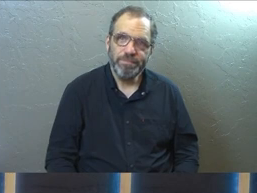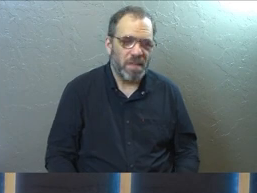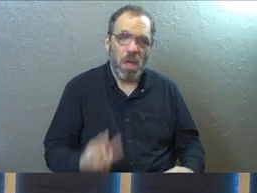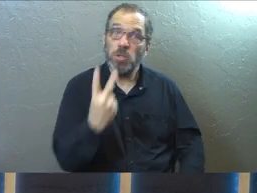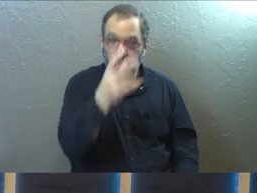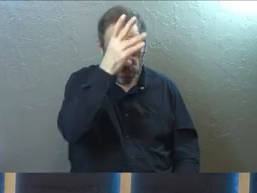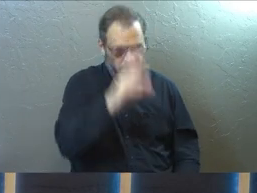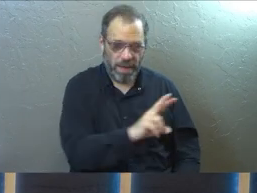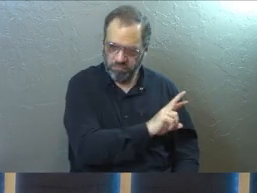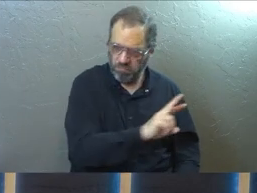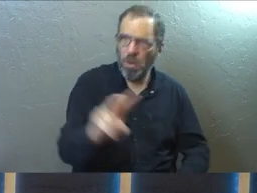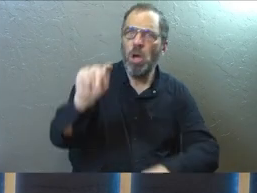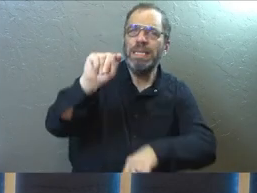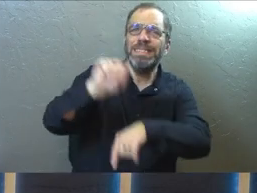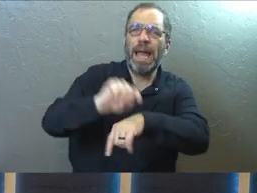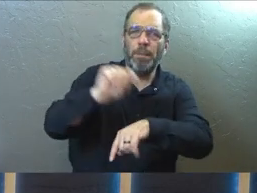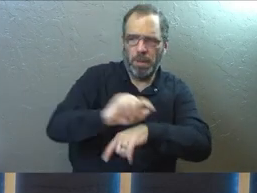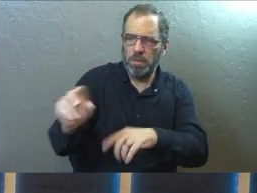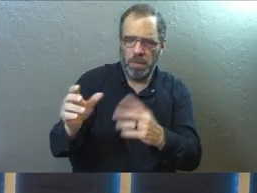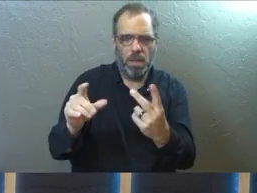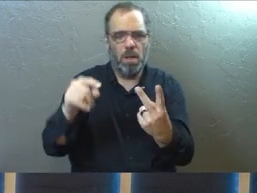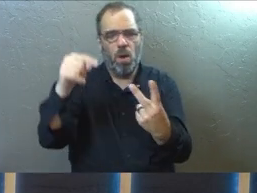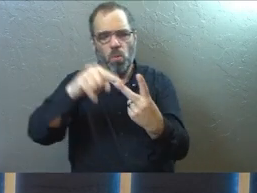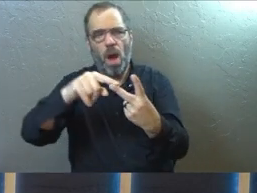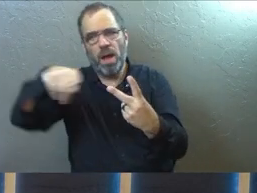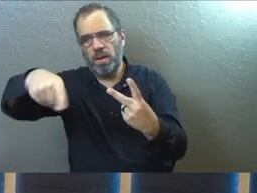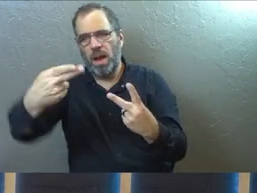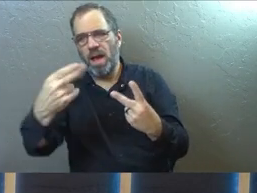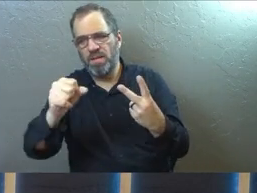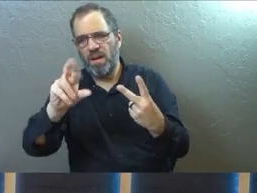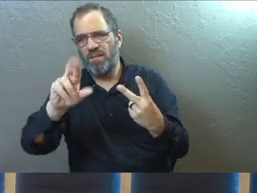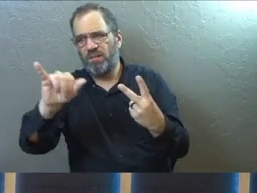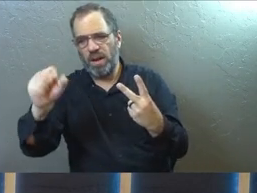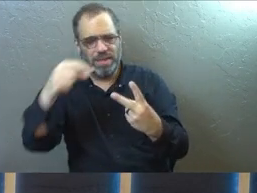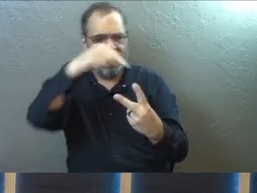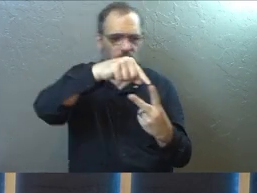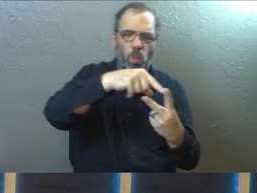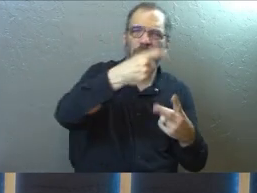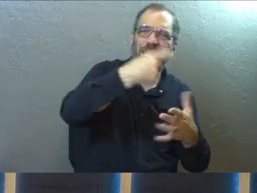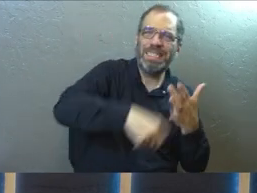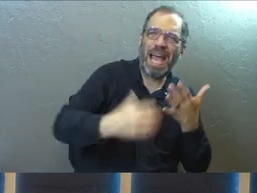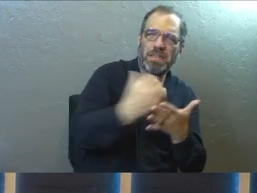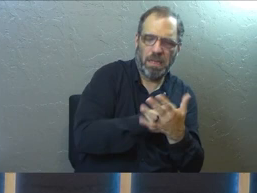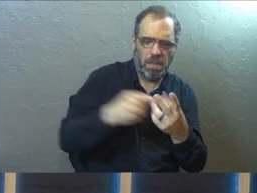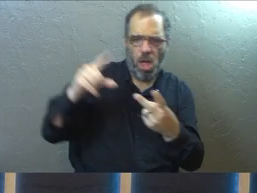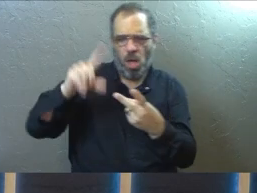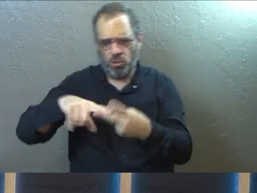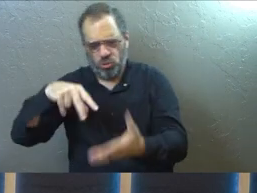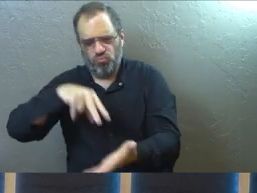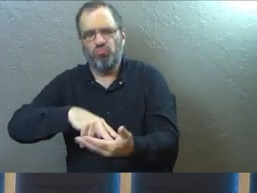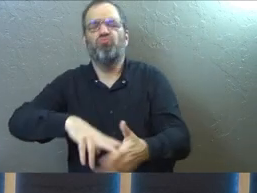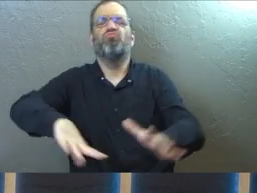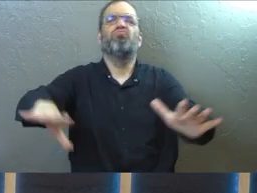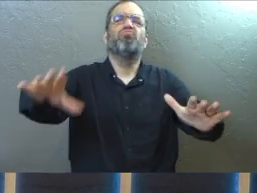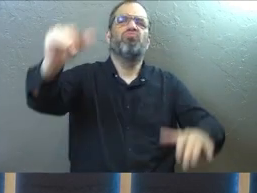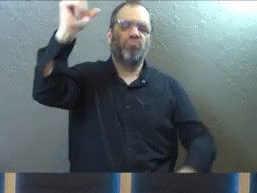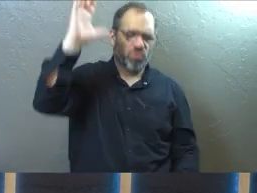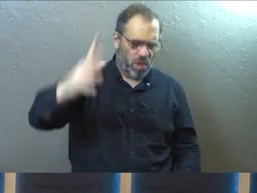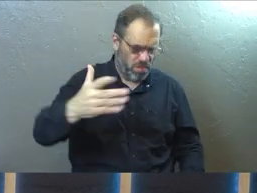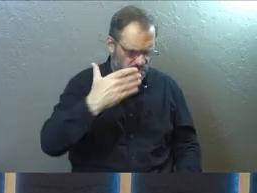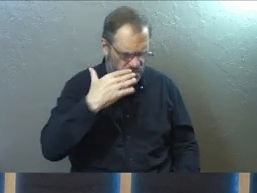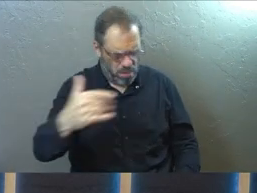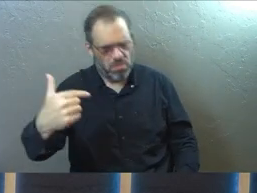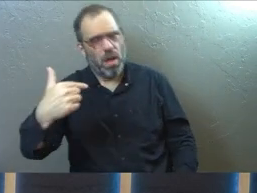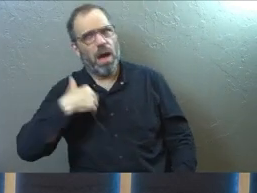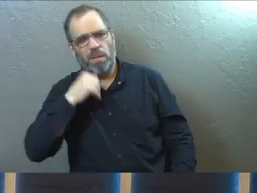Two men went up to the temple to pray. One, a Pharisee, and the other, a tax collector. And the Pharisee stood by himself and prayed, God, I